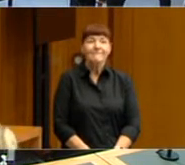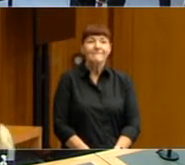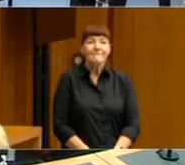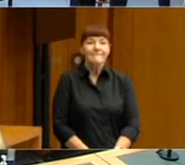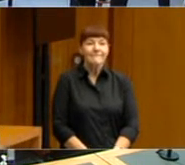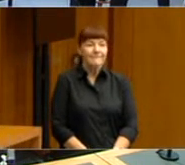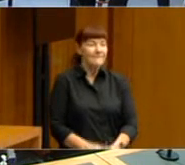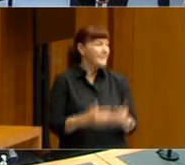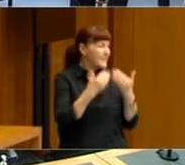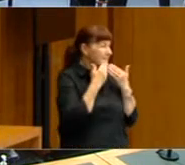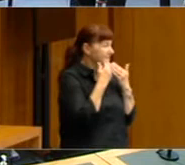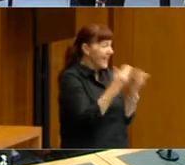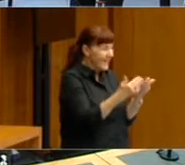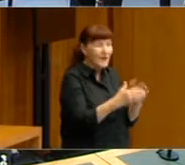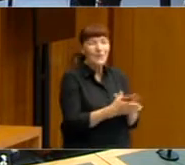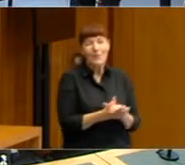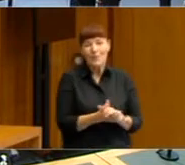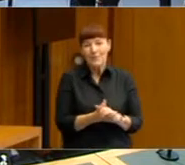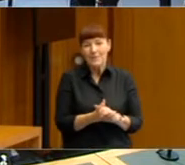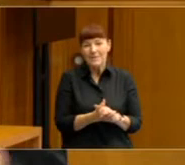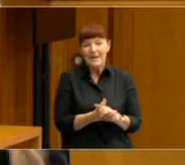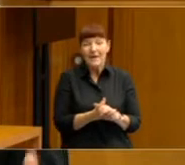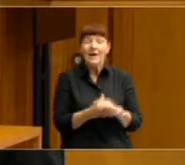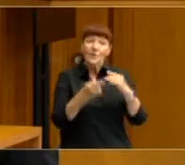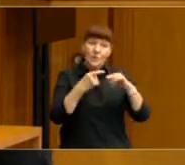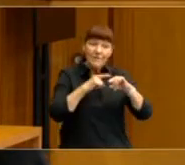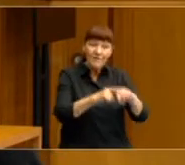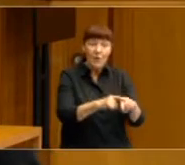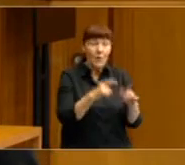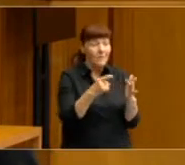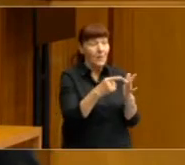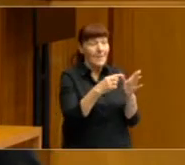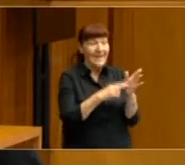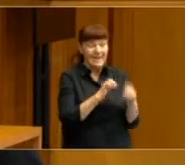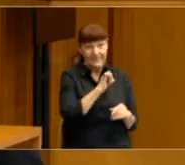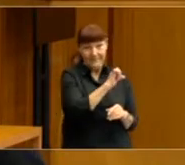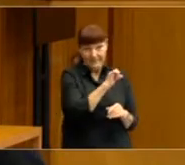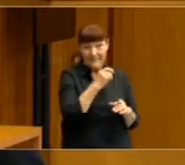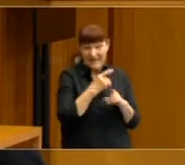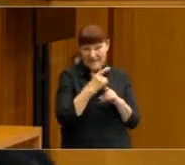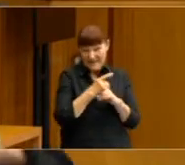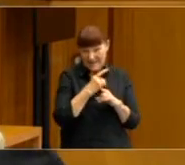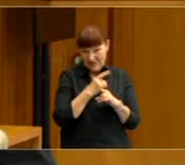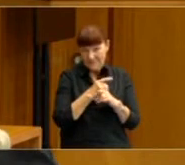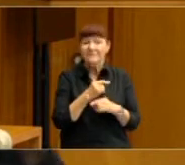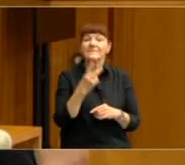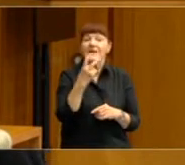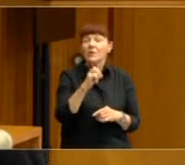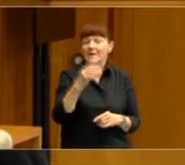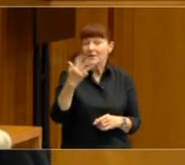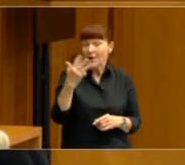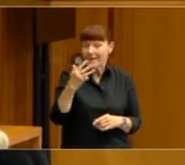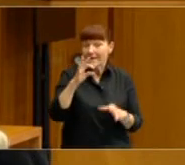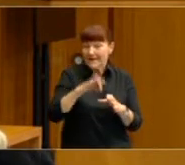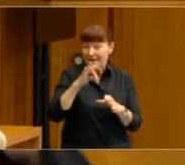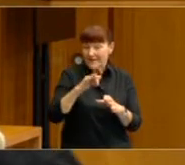Thank you so much. So to follow on from Ian's discussion on the 2019 election, I'm going to highlight